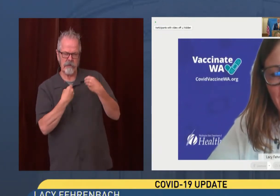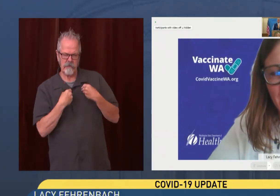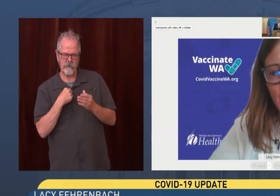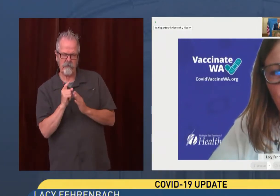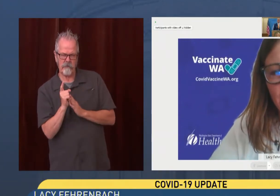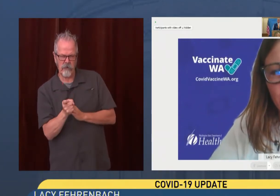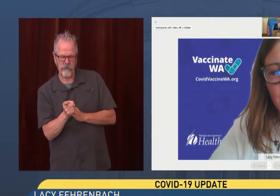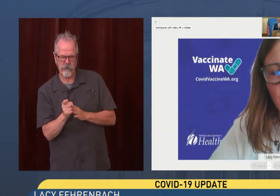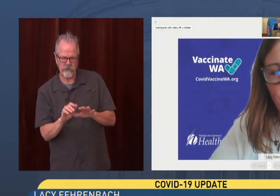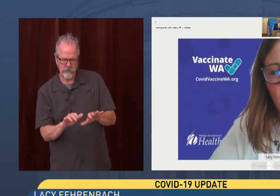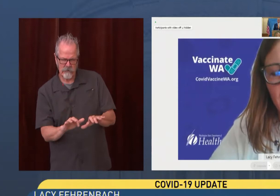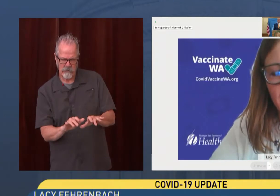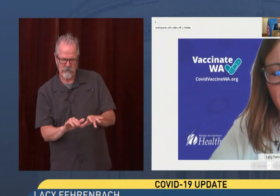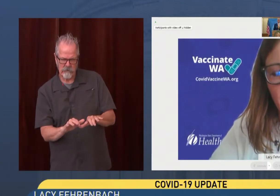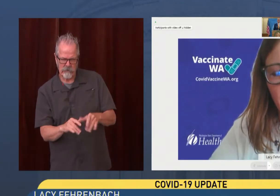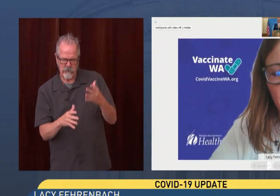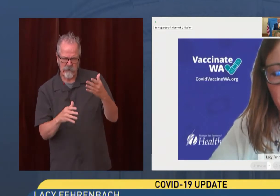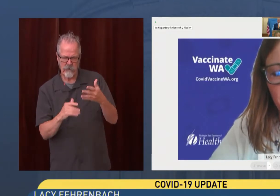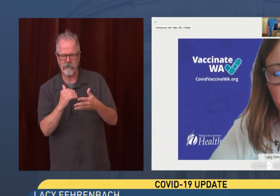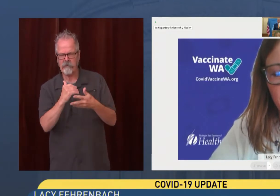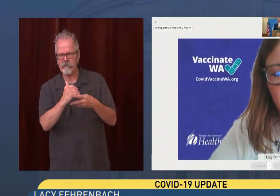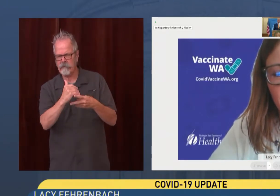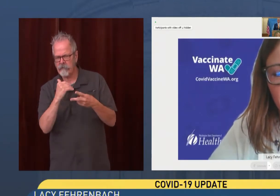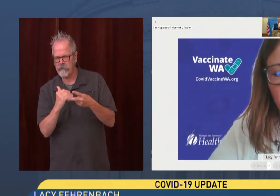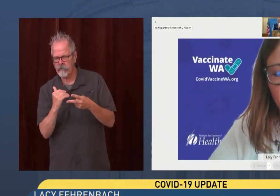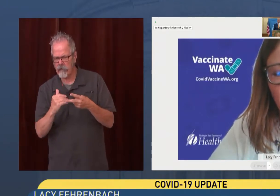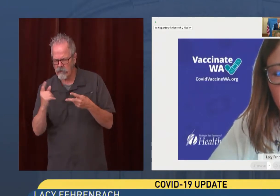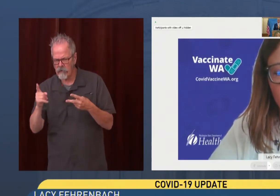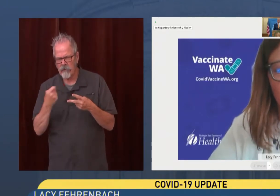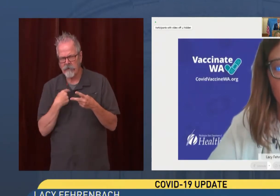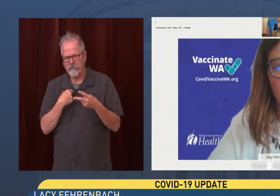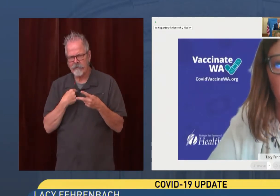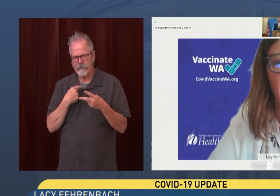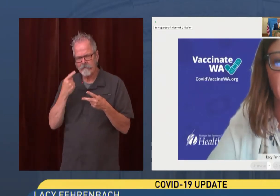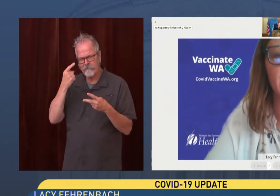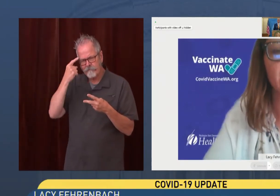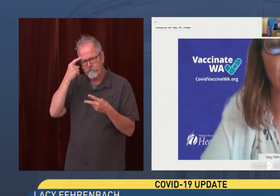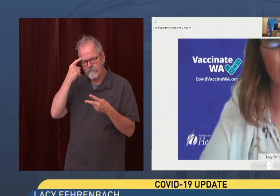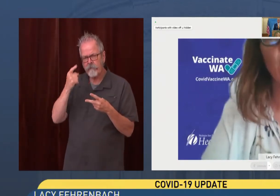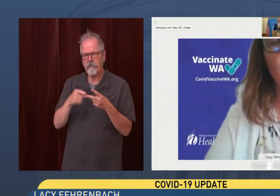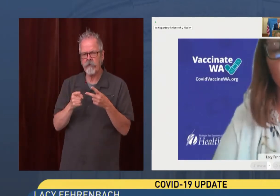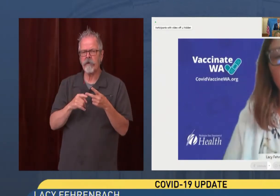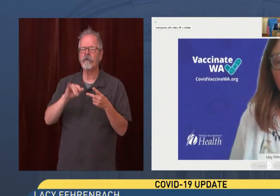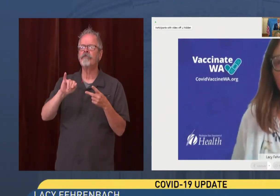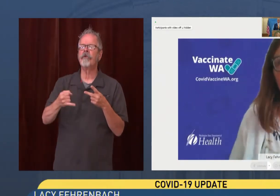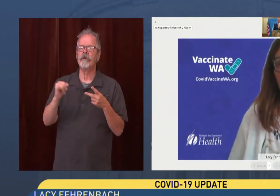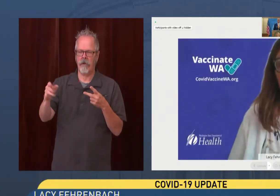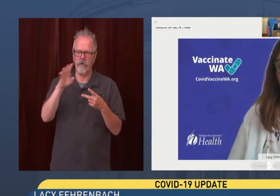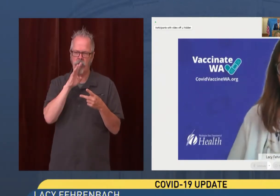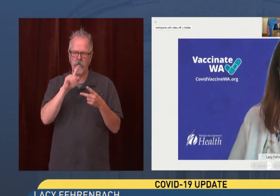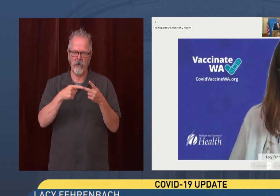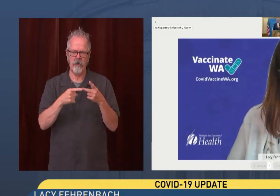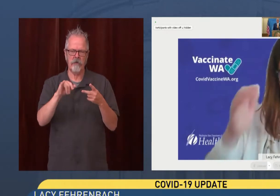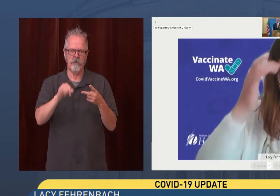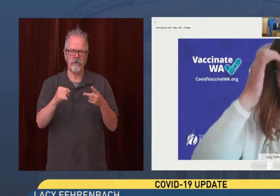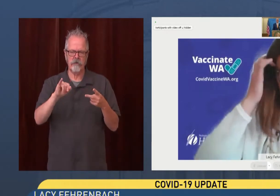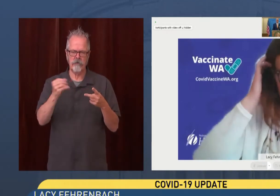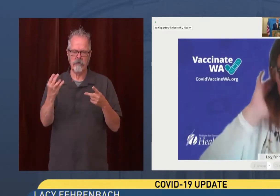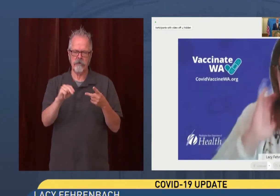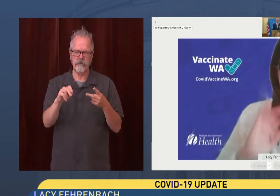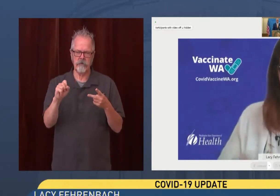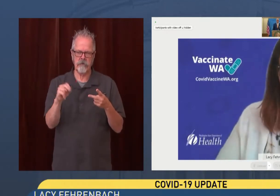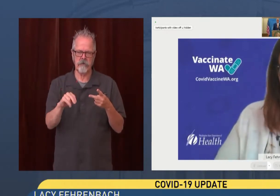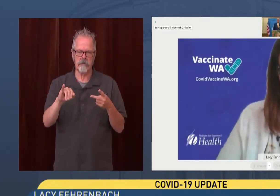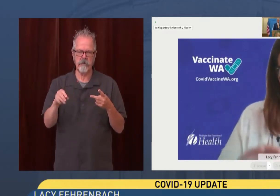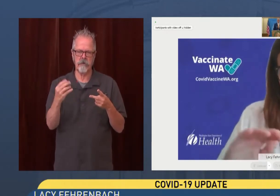And then the second question was J&J supply. So, you know, the supply